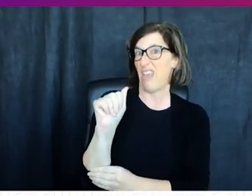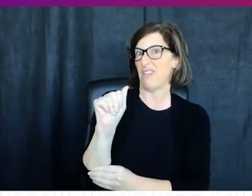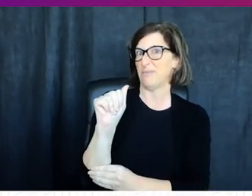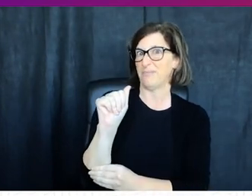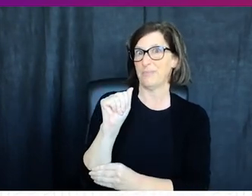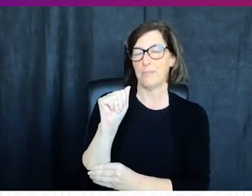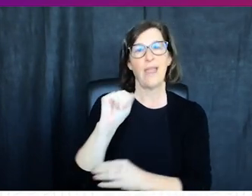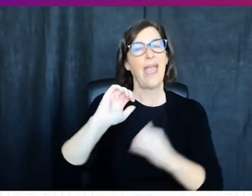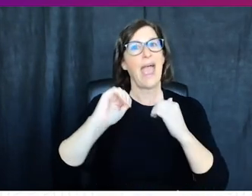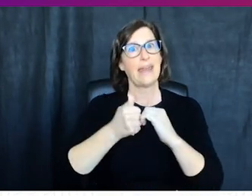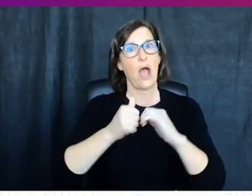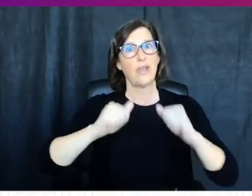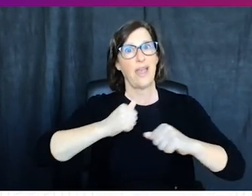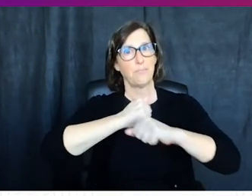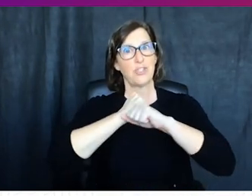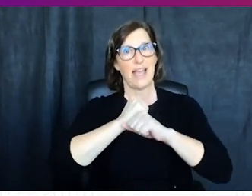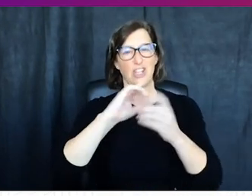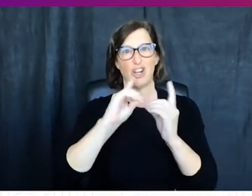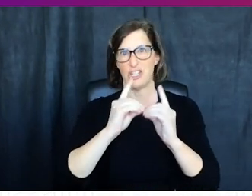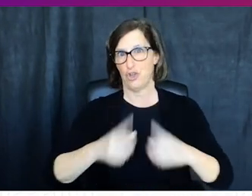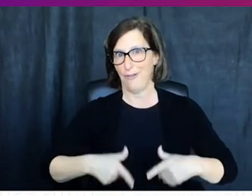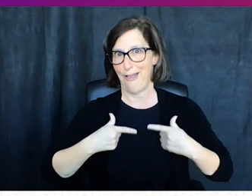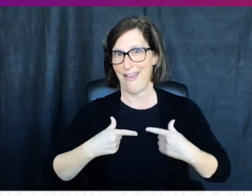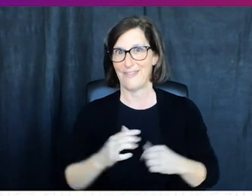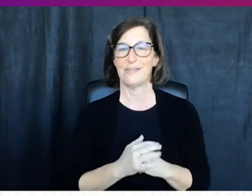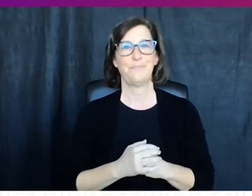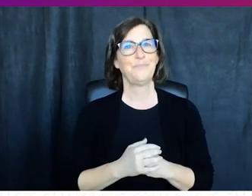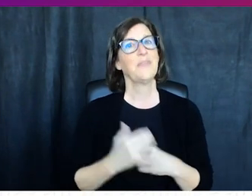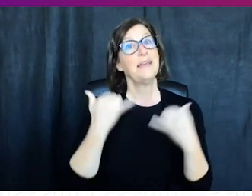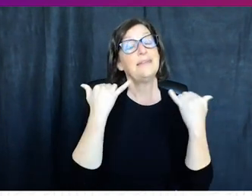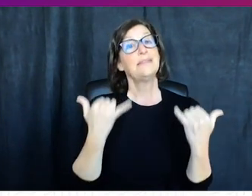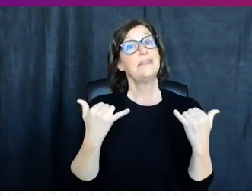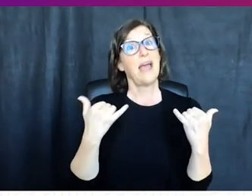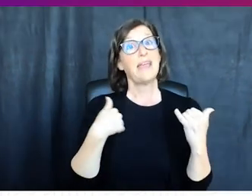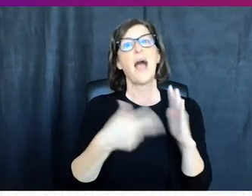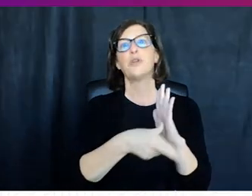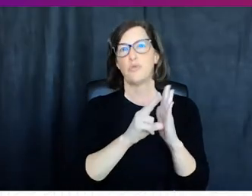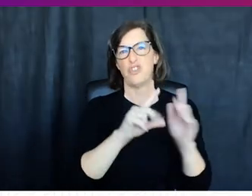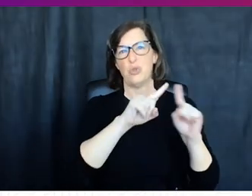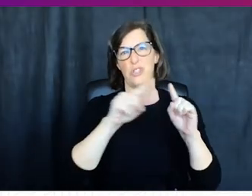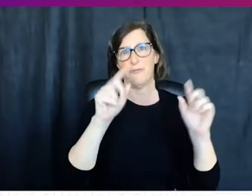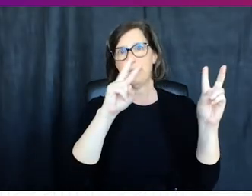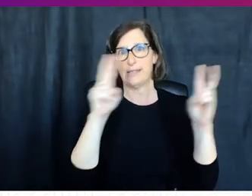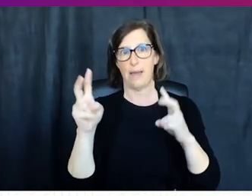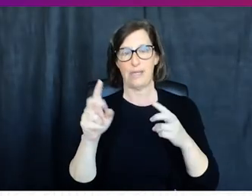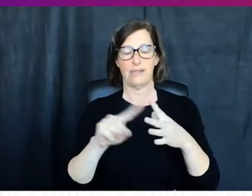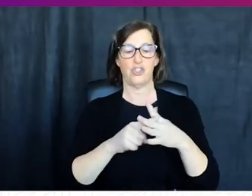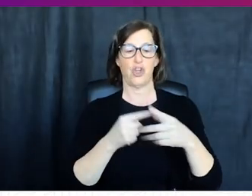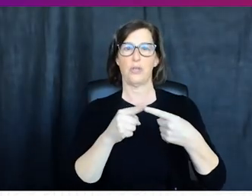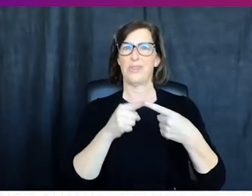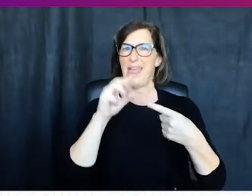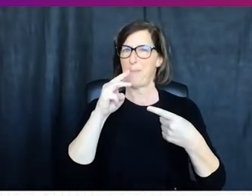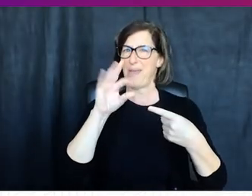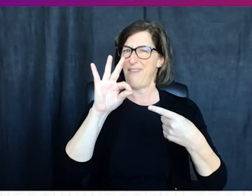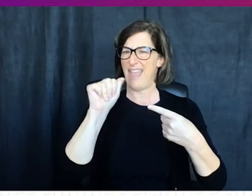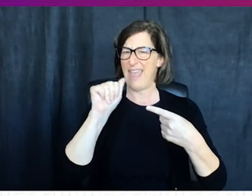also known as mfa and how it can safeguard our digital lives today i will cover a number of topics starting